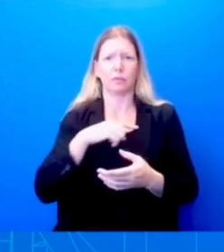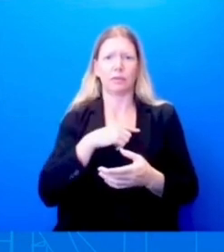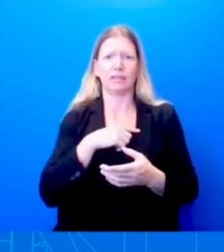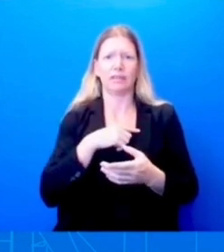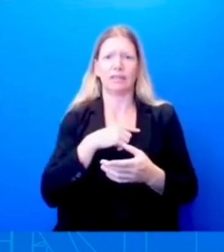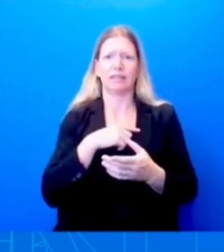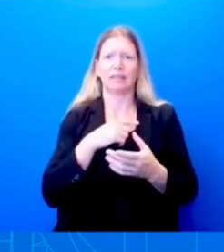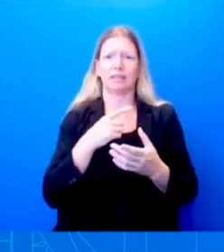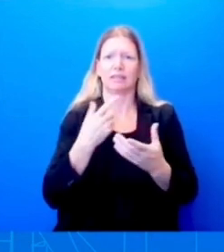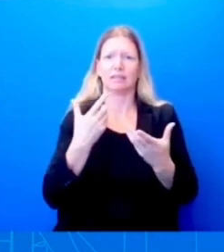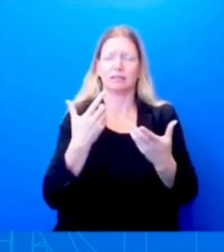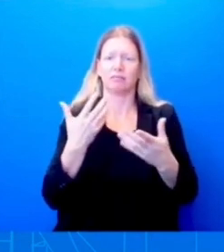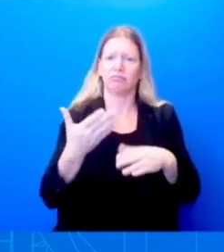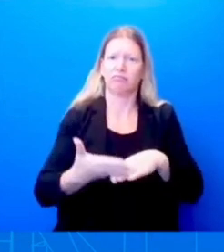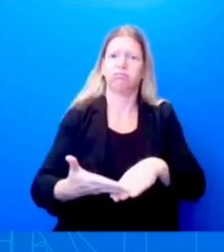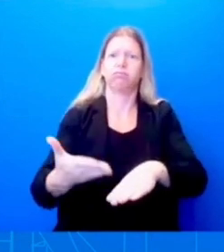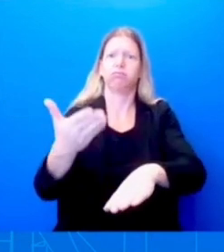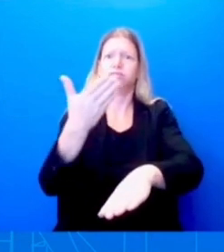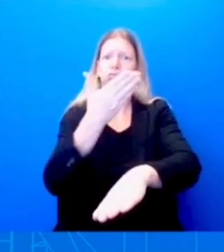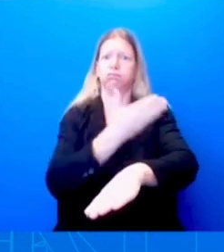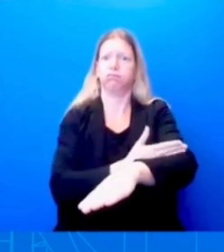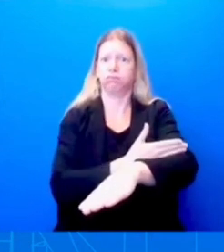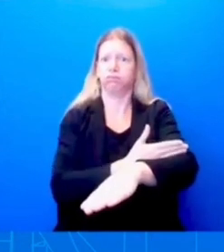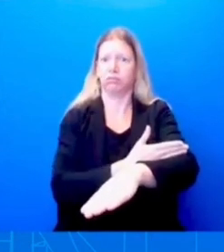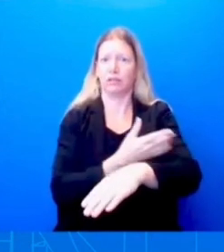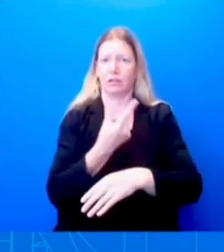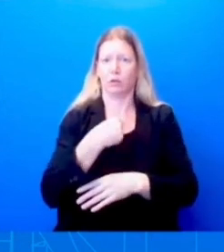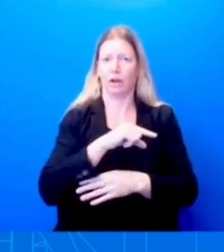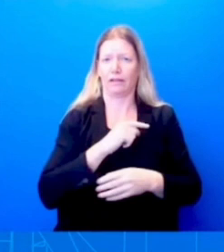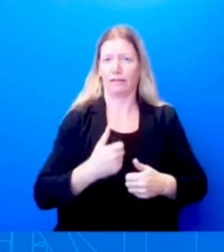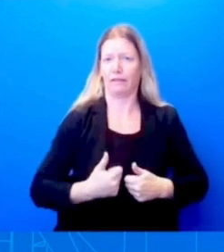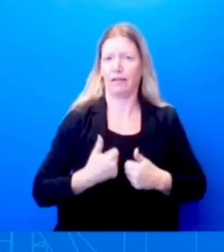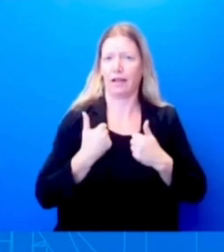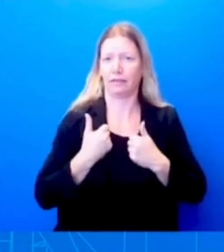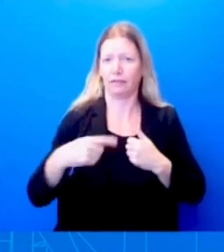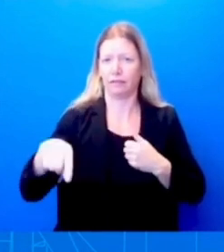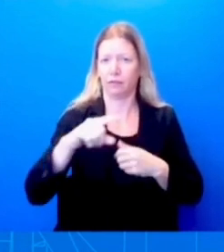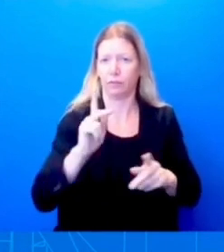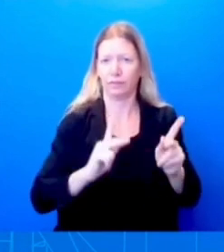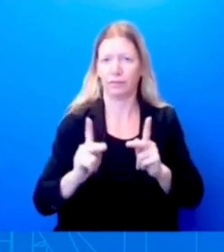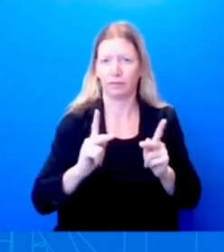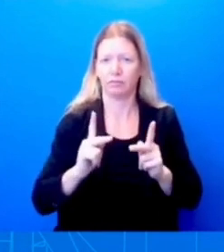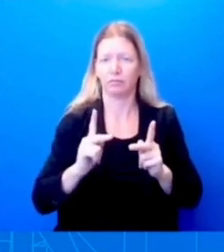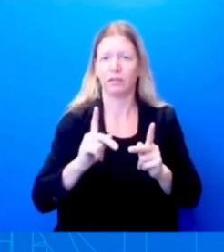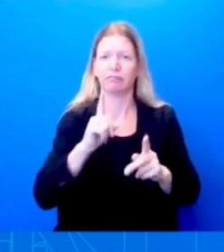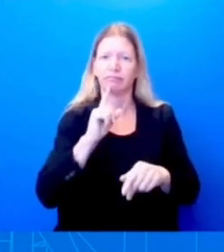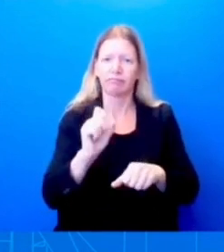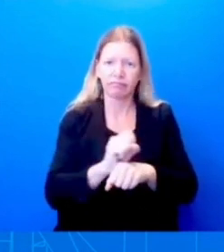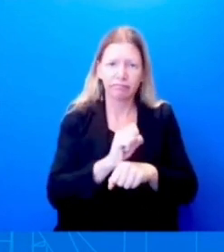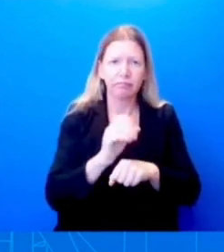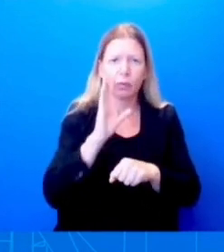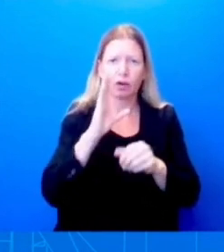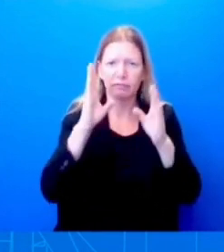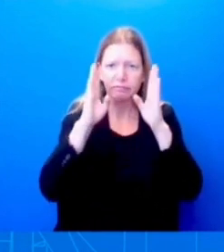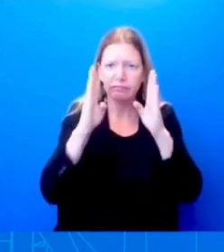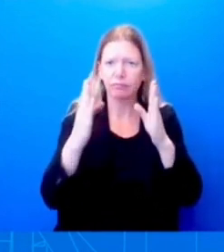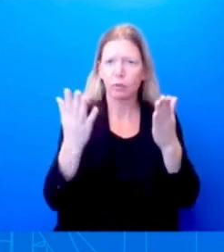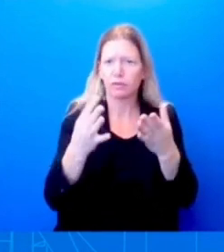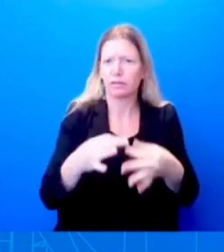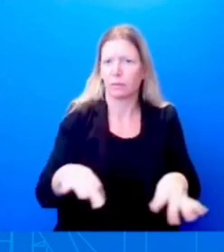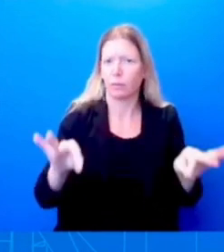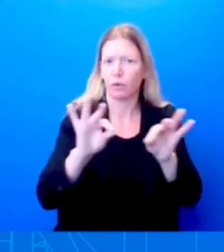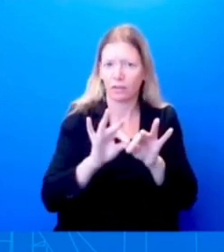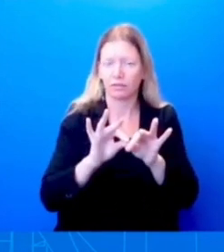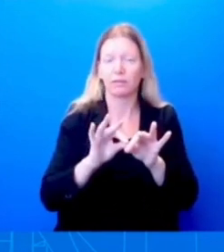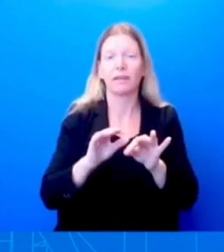life and listen more closely to these important issues. But that's politics. I want to make sure we stay closely